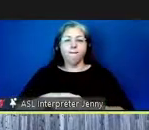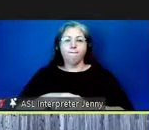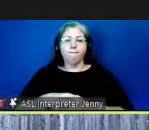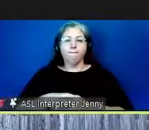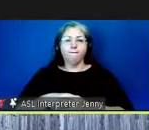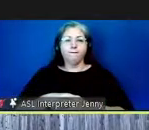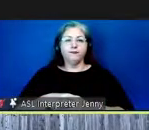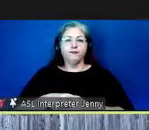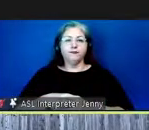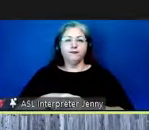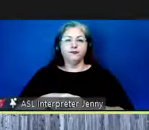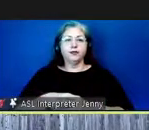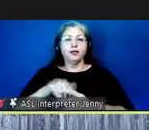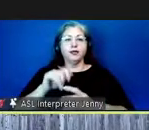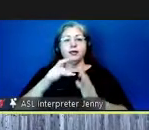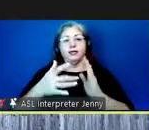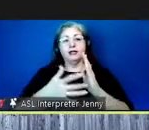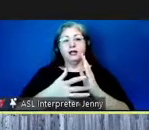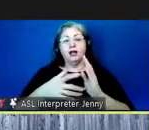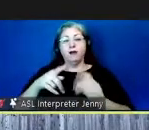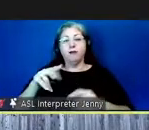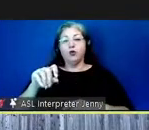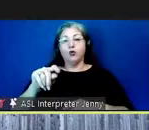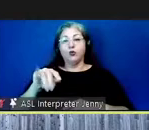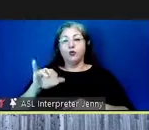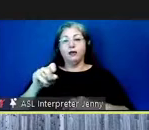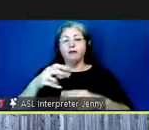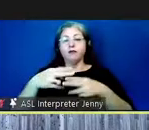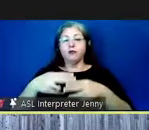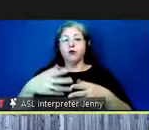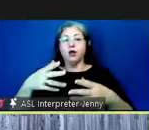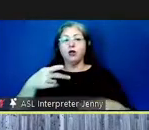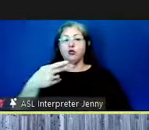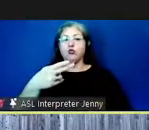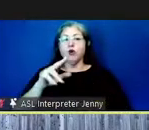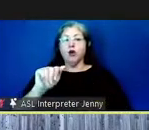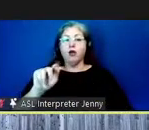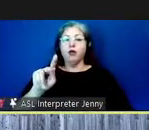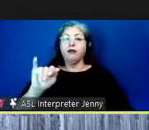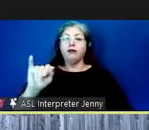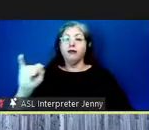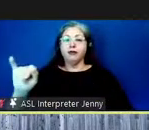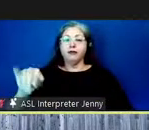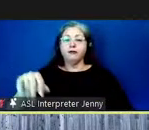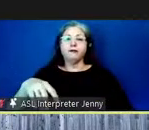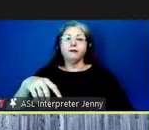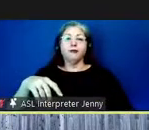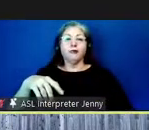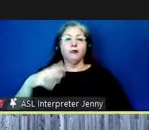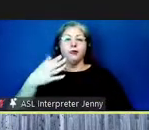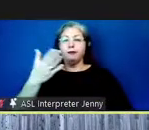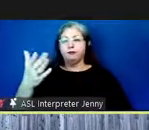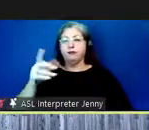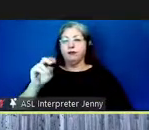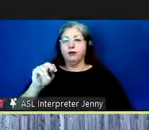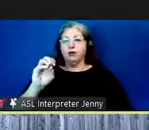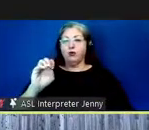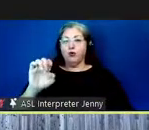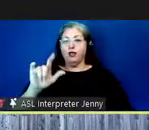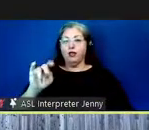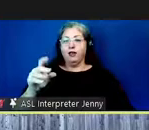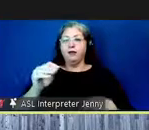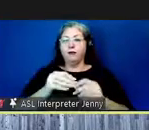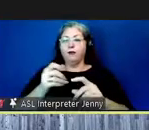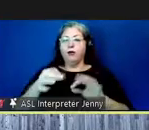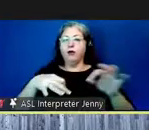our technology prototype is called uh huaqi and maybe nailani might explain a